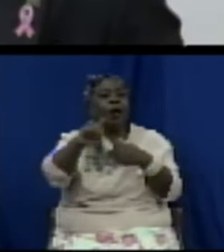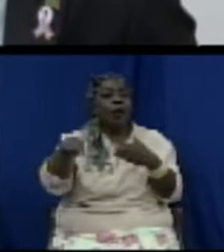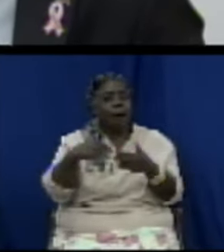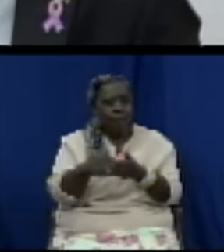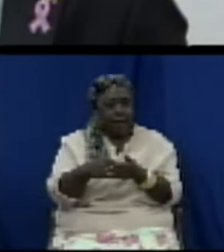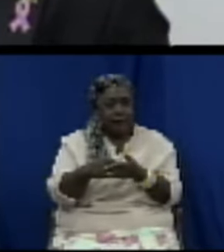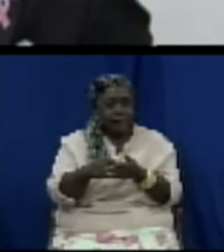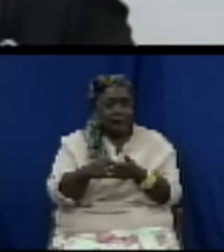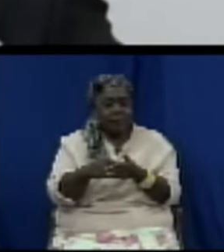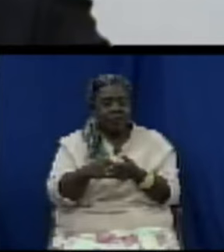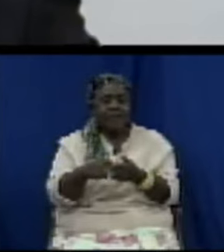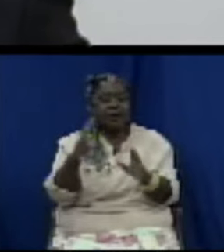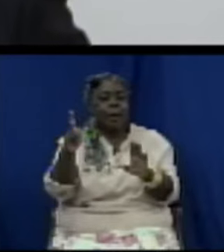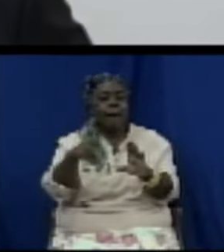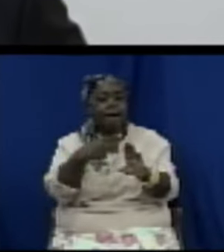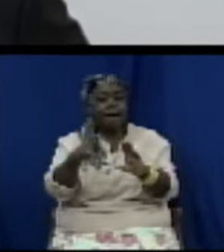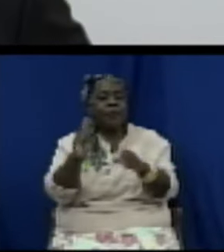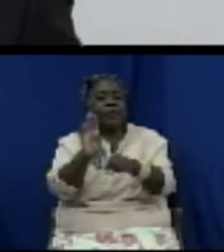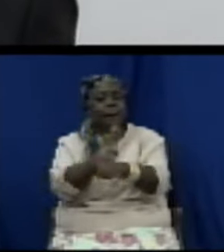public business.